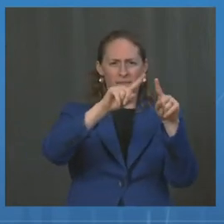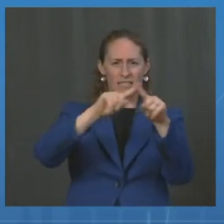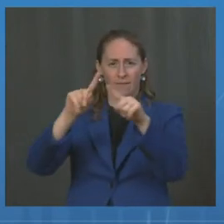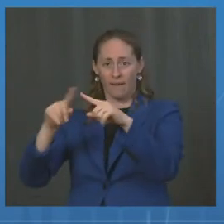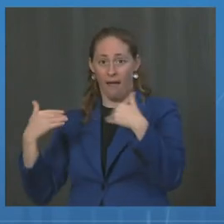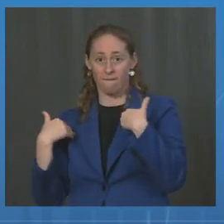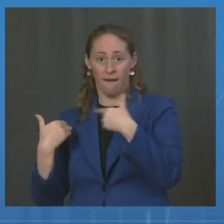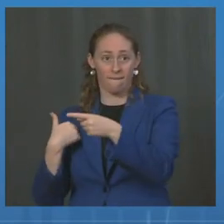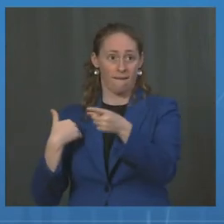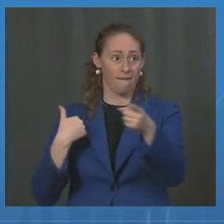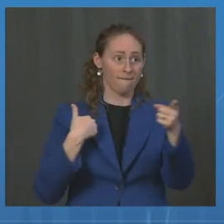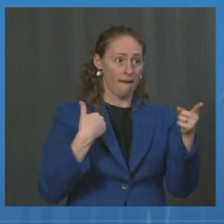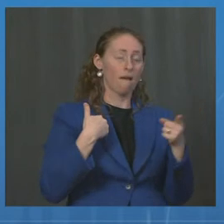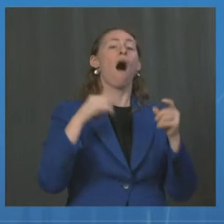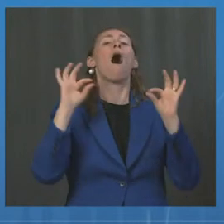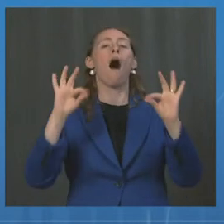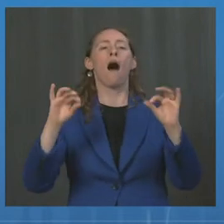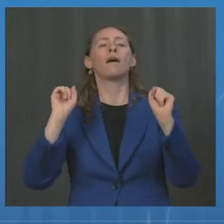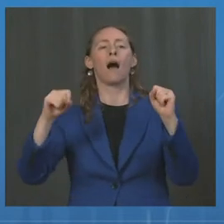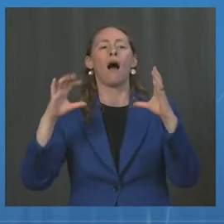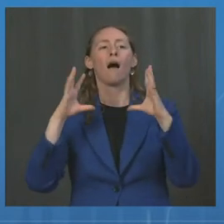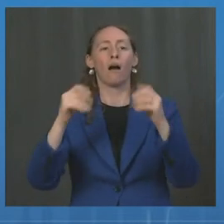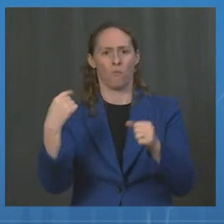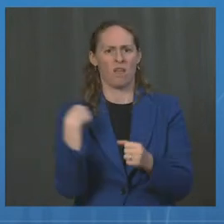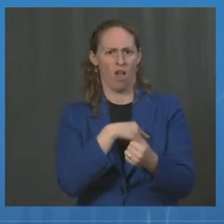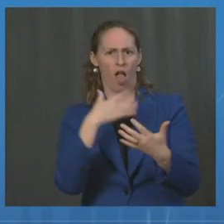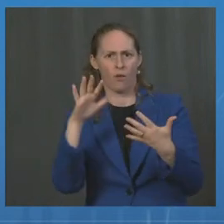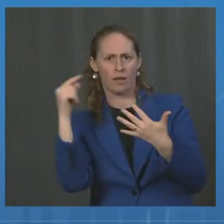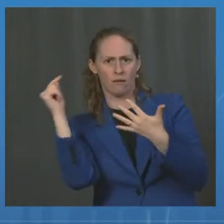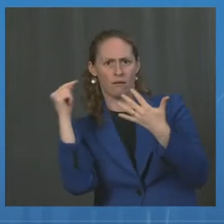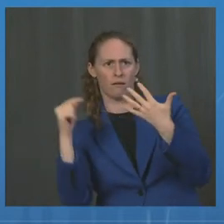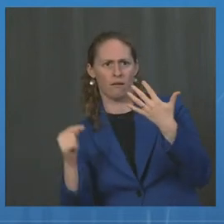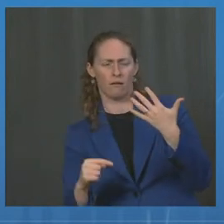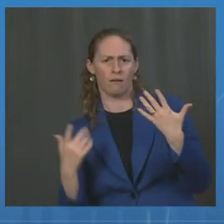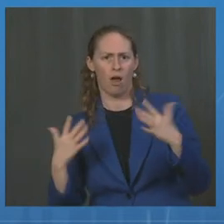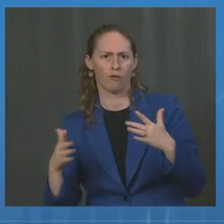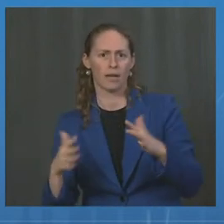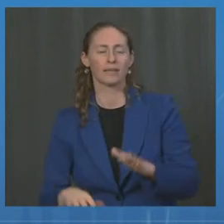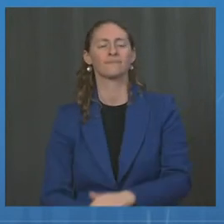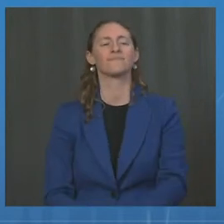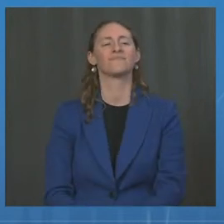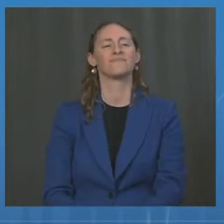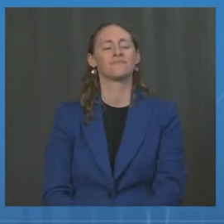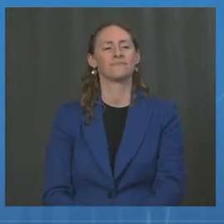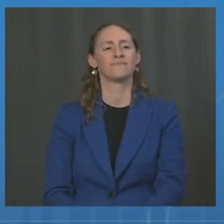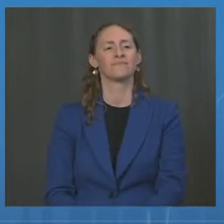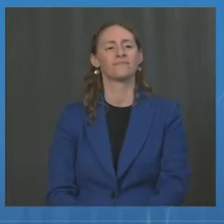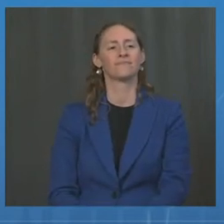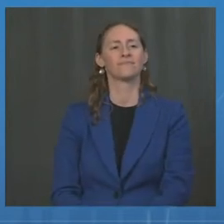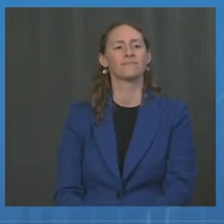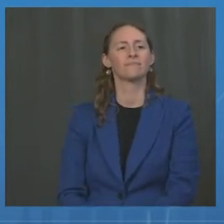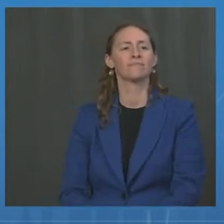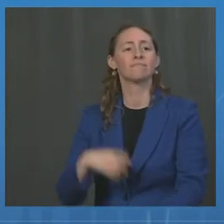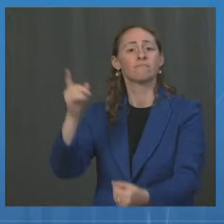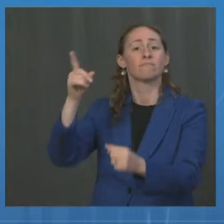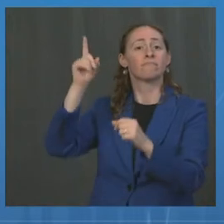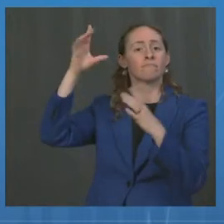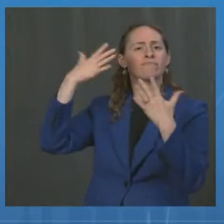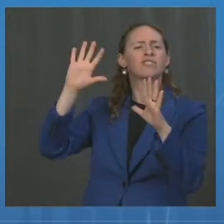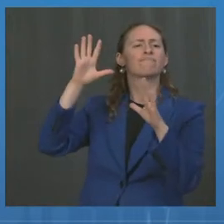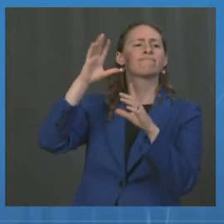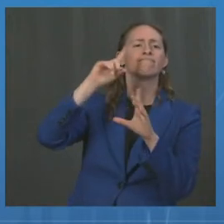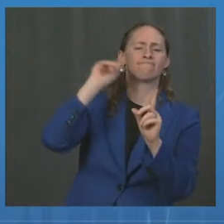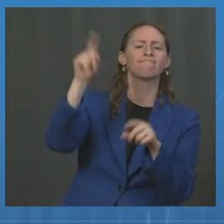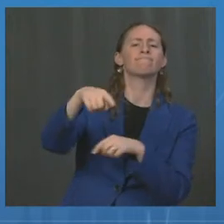Thanks to the actions we've taken, including the President's use of the Defense Production Act, we have significantly accelerated